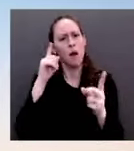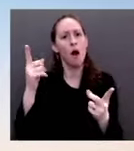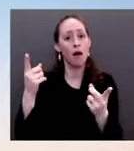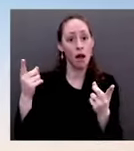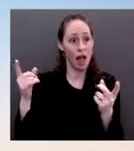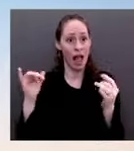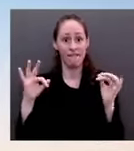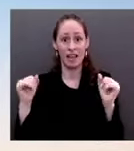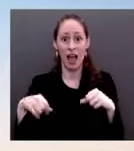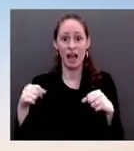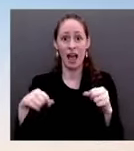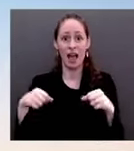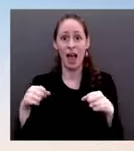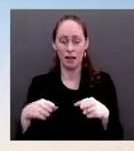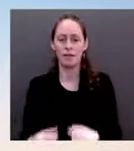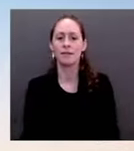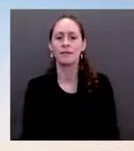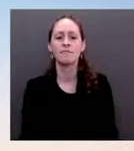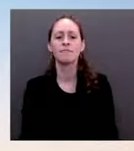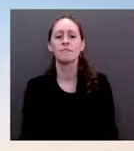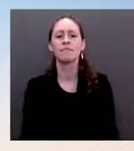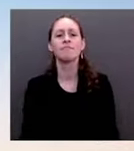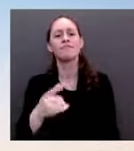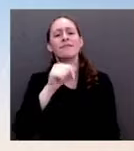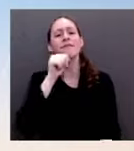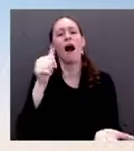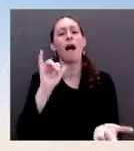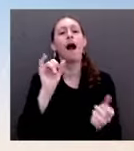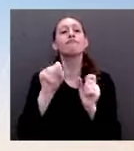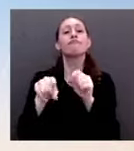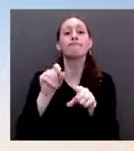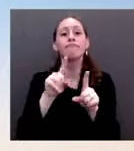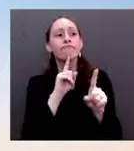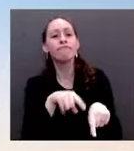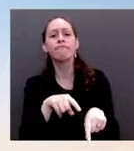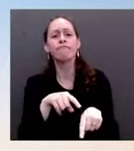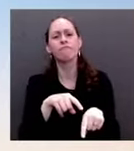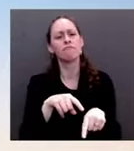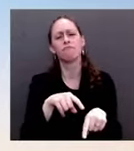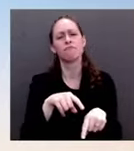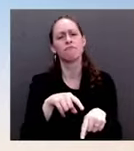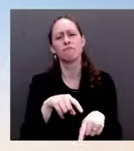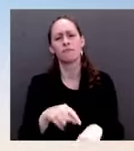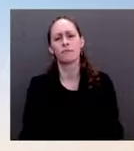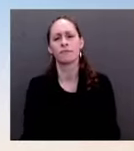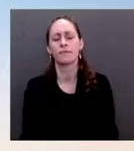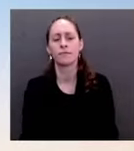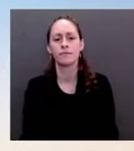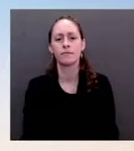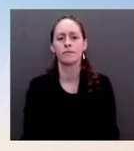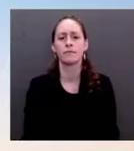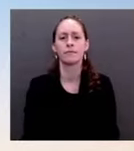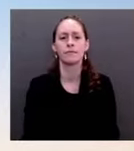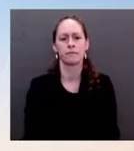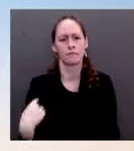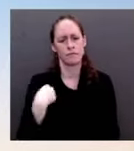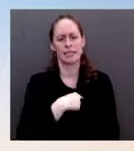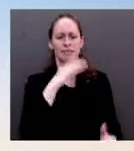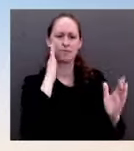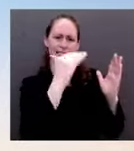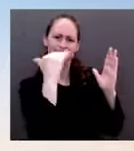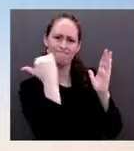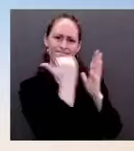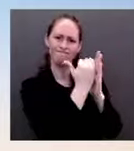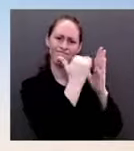going to convey what our concerns are and reiterate a number of the strong statements you've heard the President and Secretary Blinken convey very